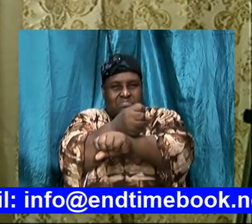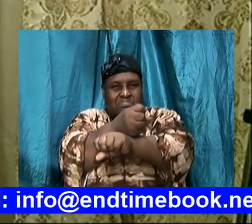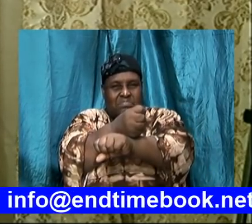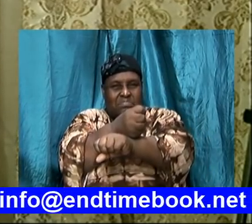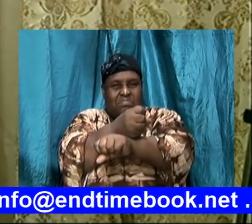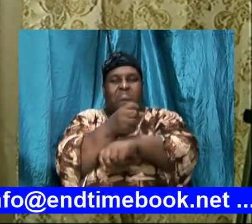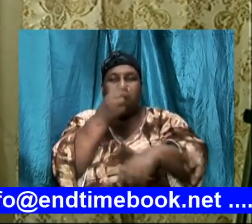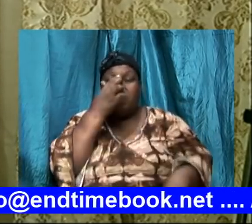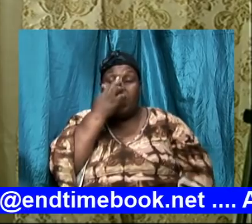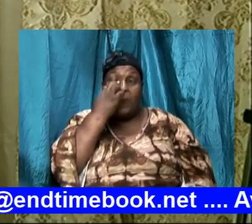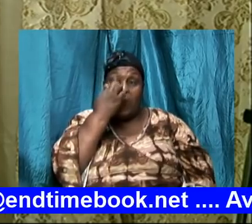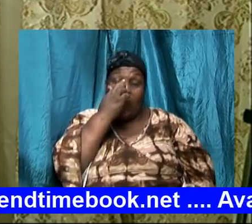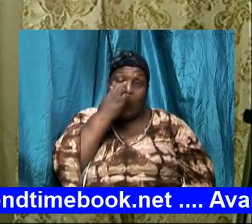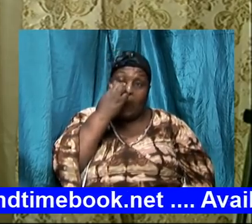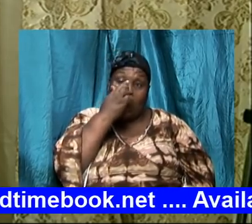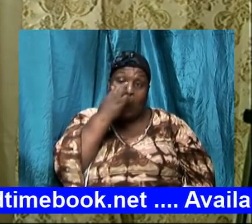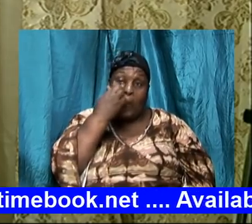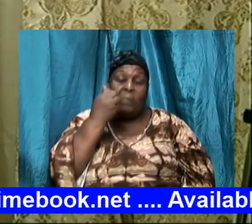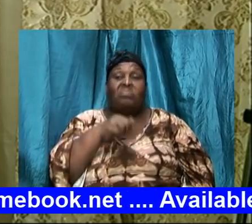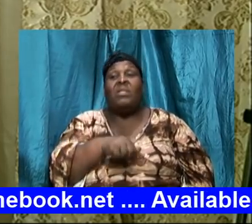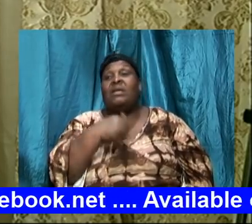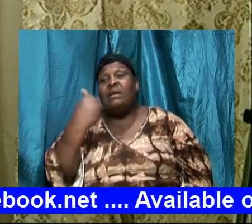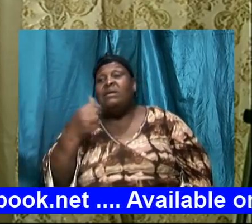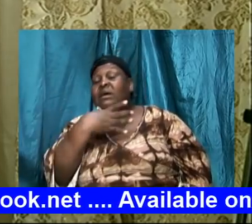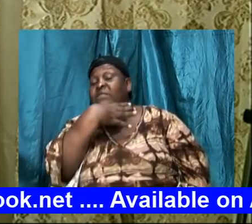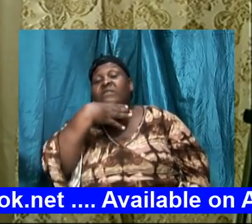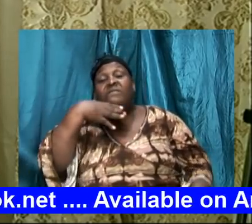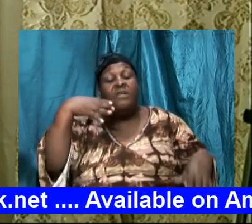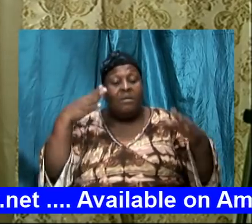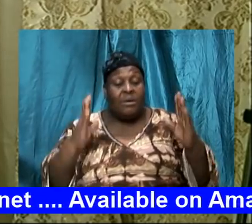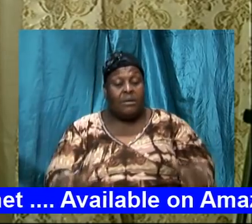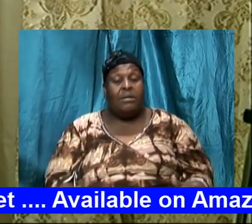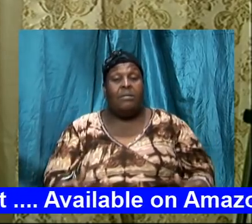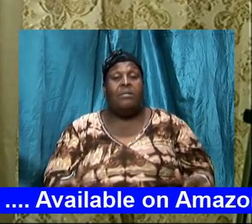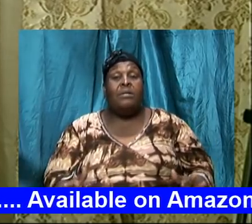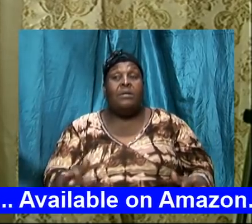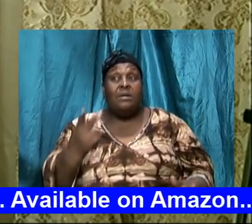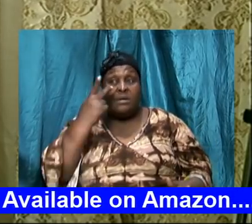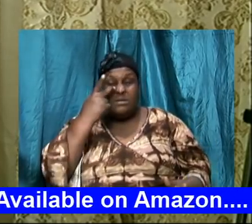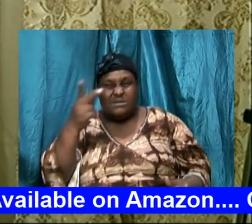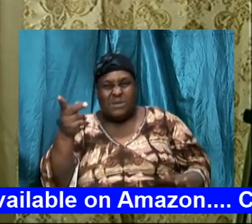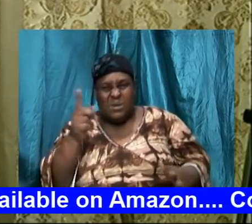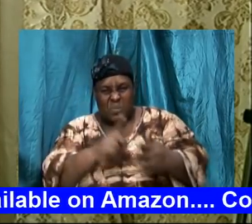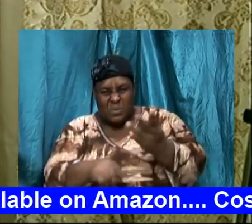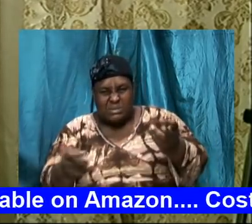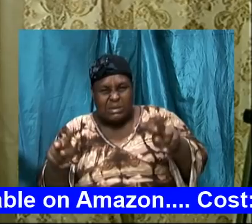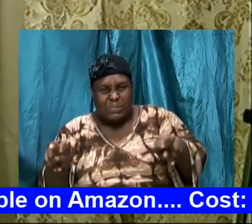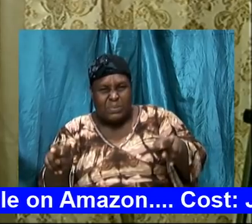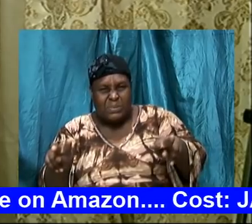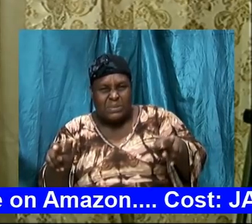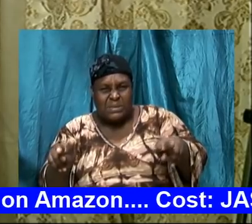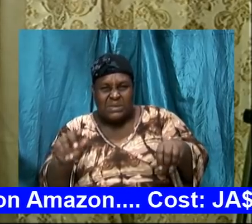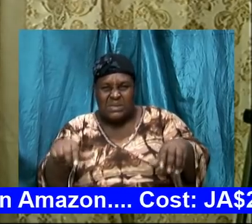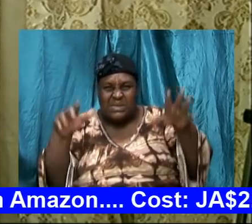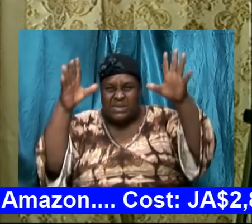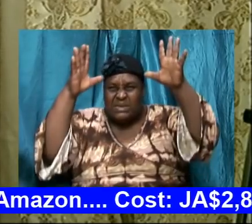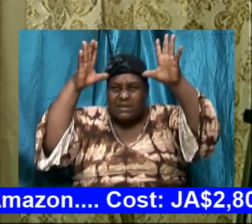He's bound. Another farmer came, saw what was happening and said, this deer